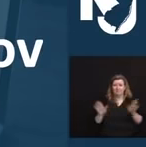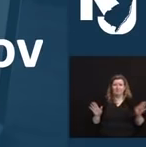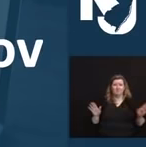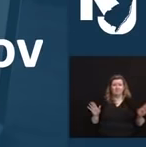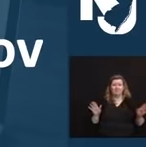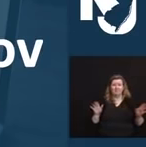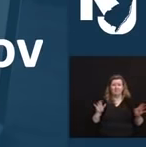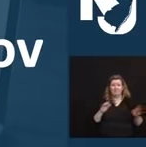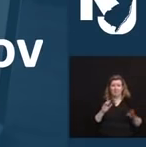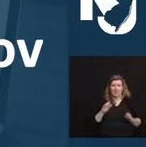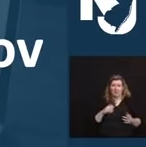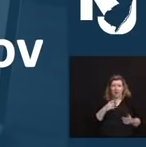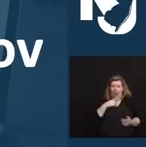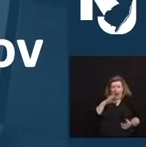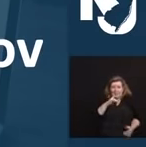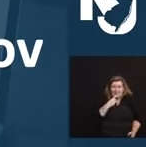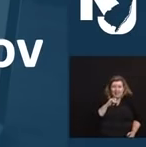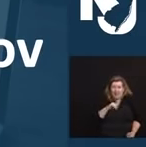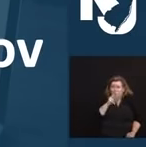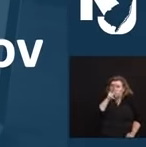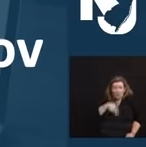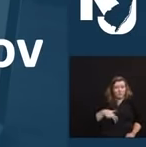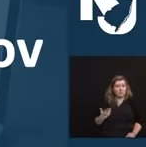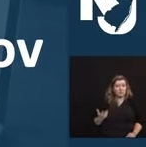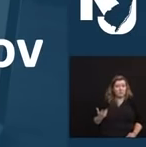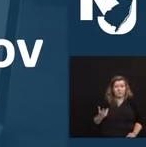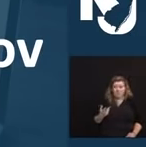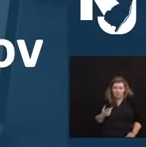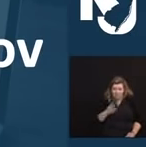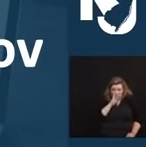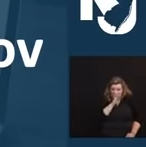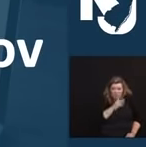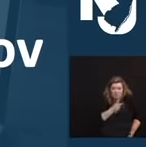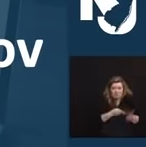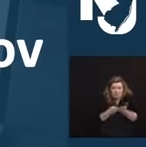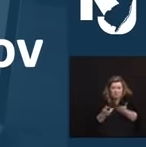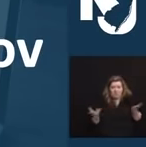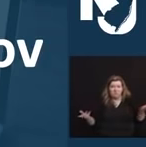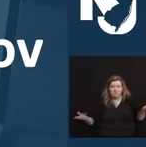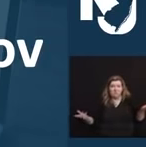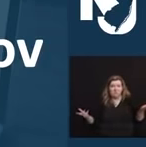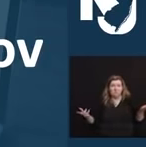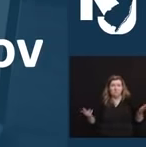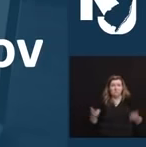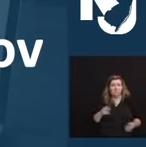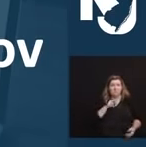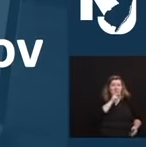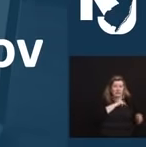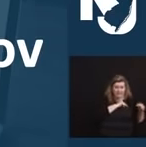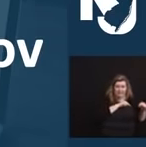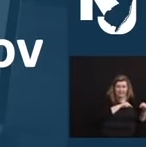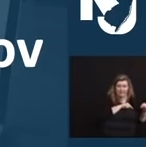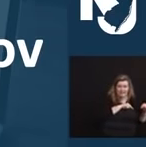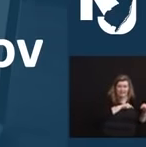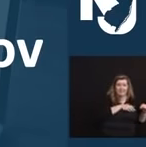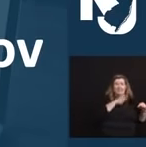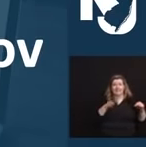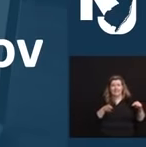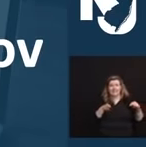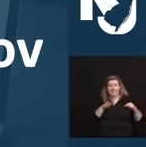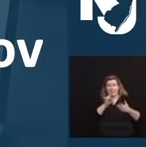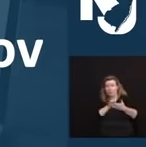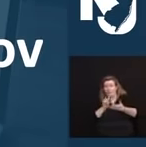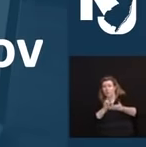be. As we noted on Monday, the weeks following Thanksgiving, the numbers of residents needing hospitalizations or needing an ICU